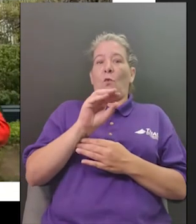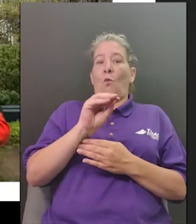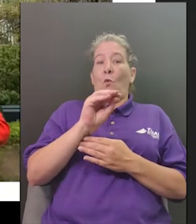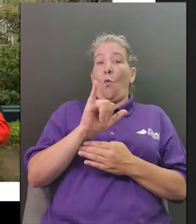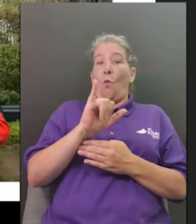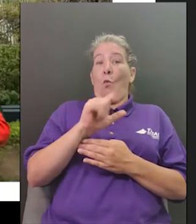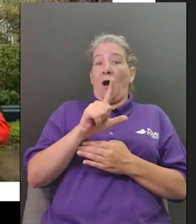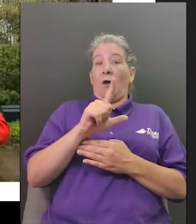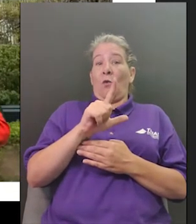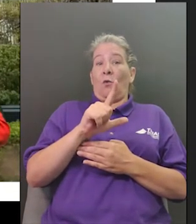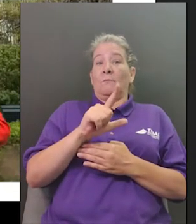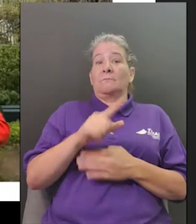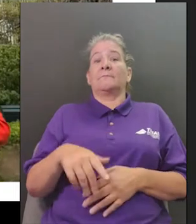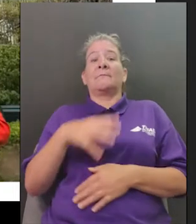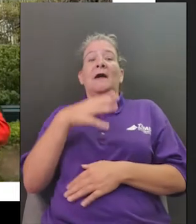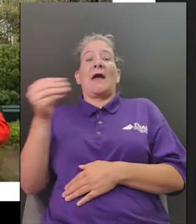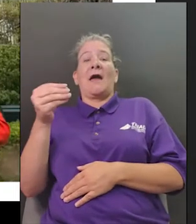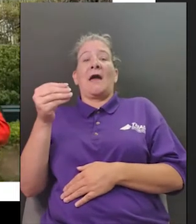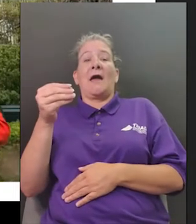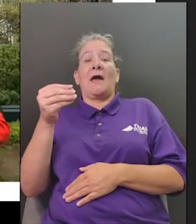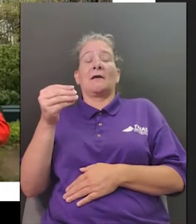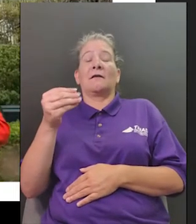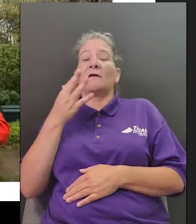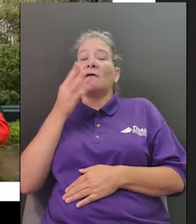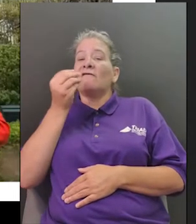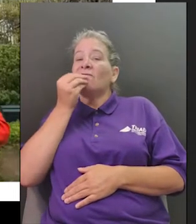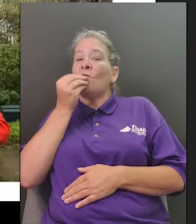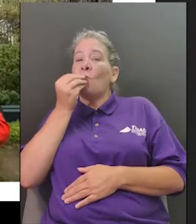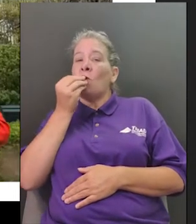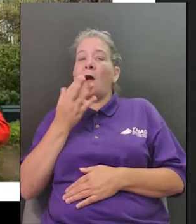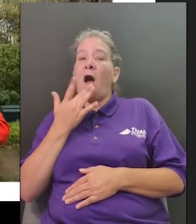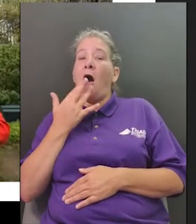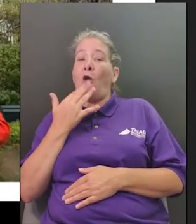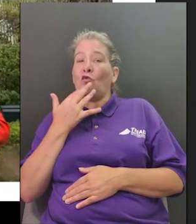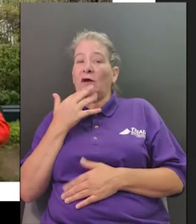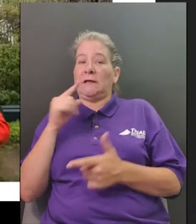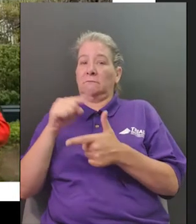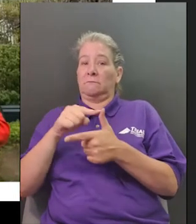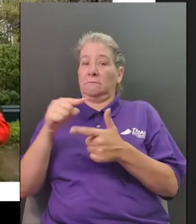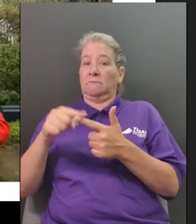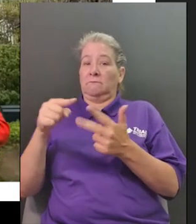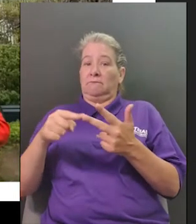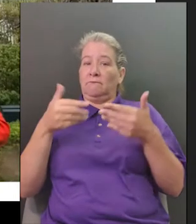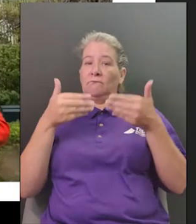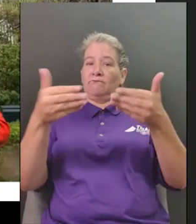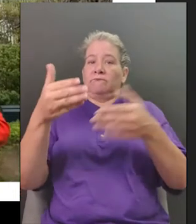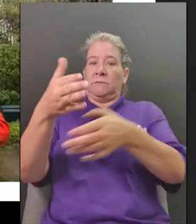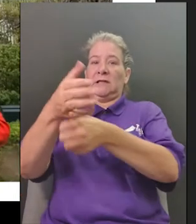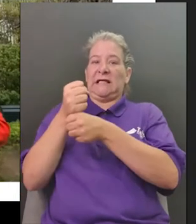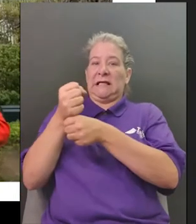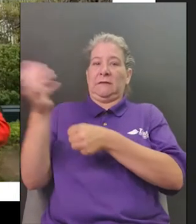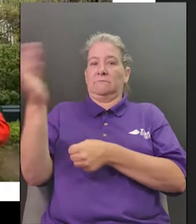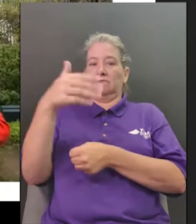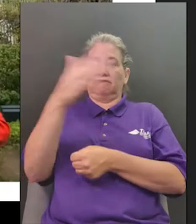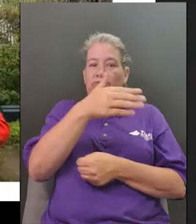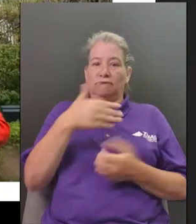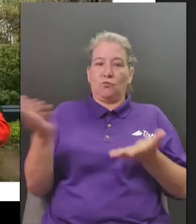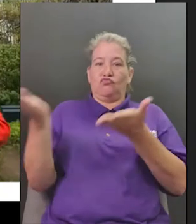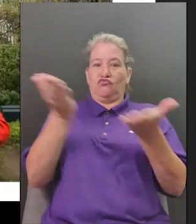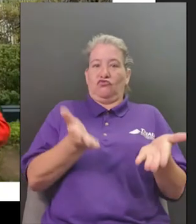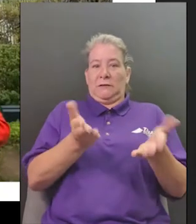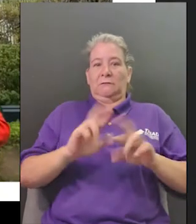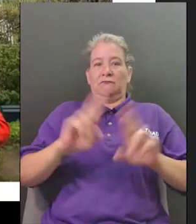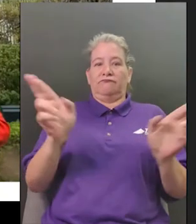water heated up and i have a jar here with my water in it